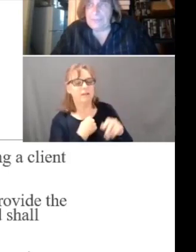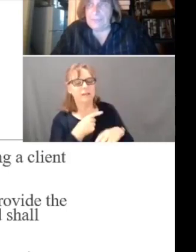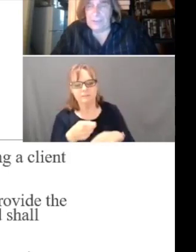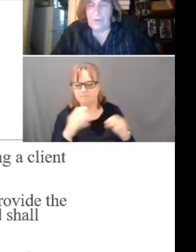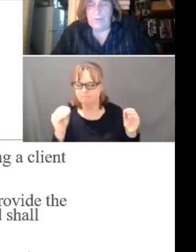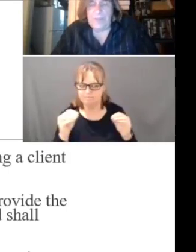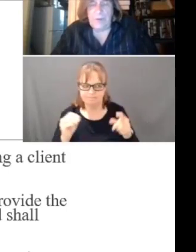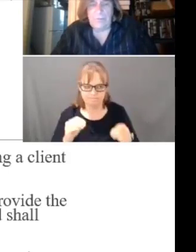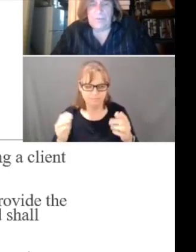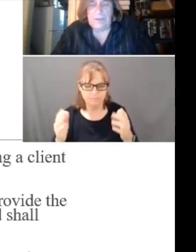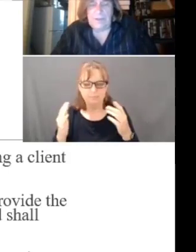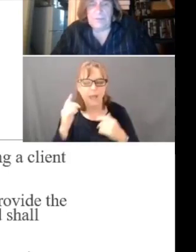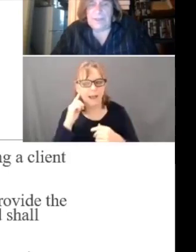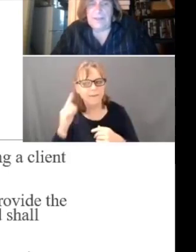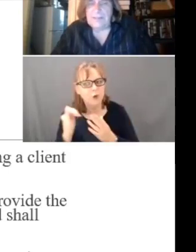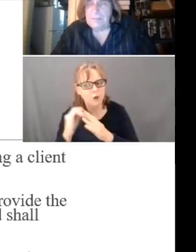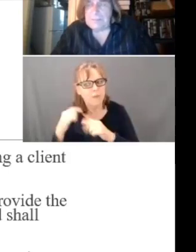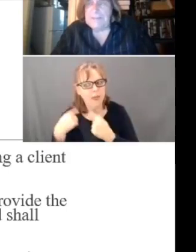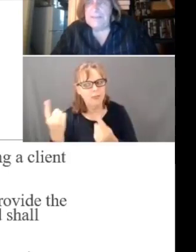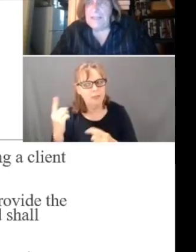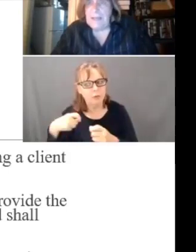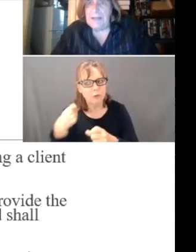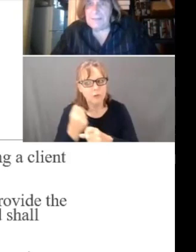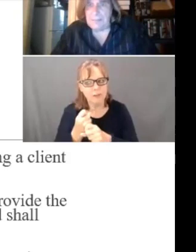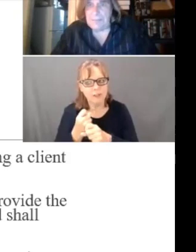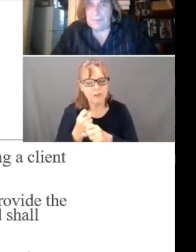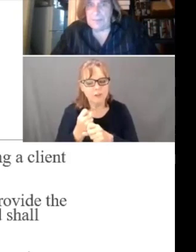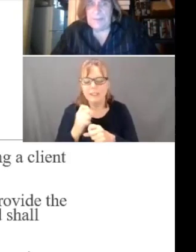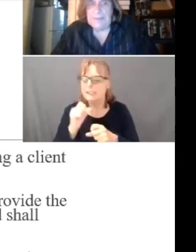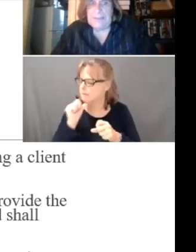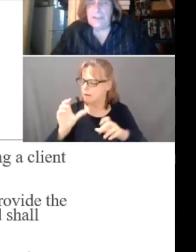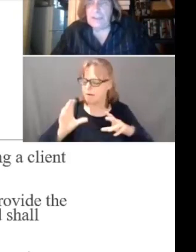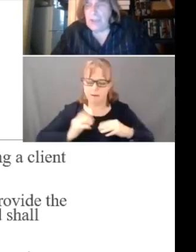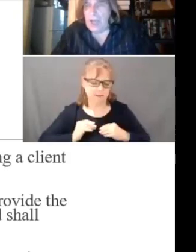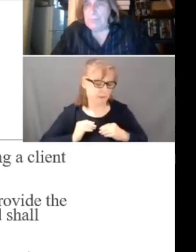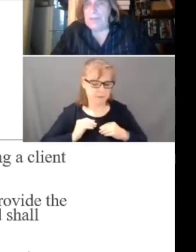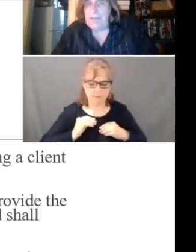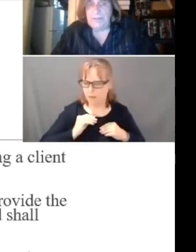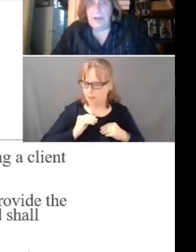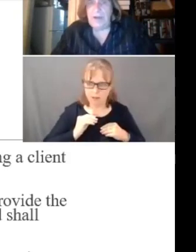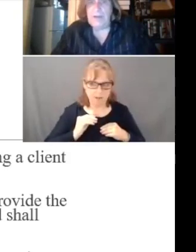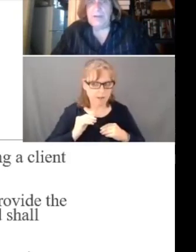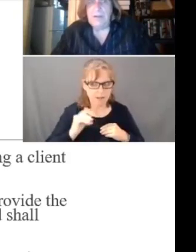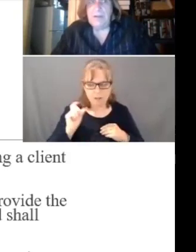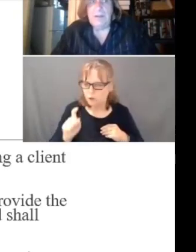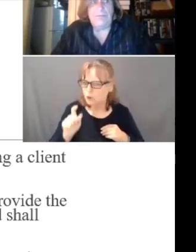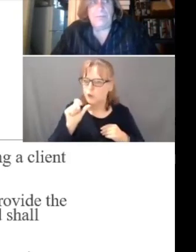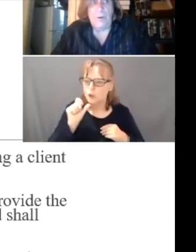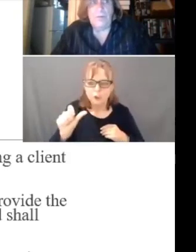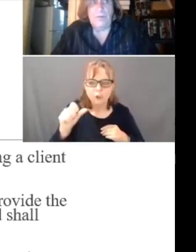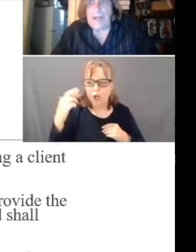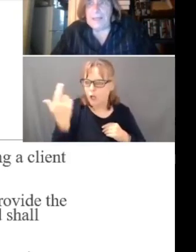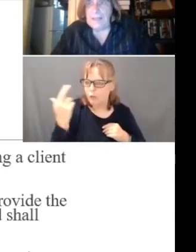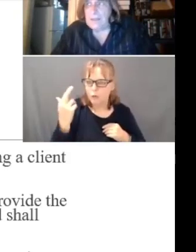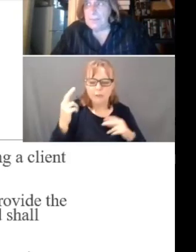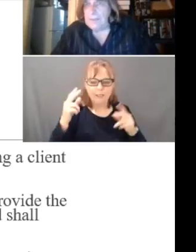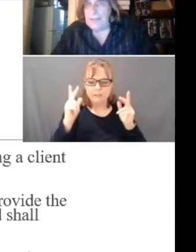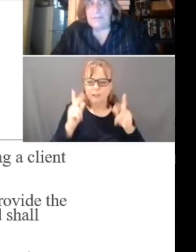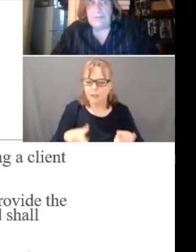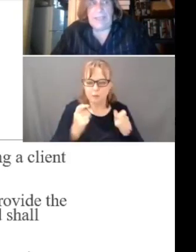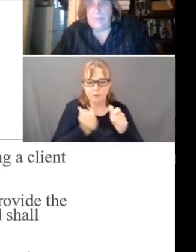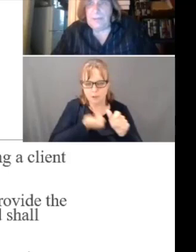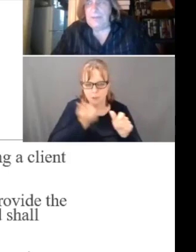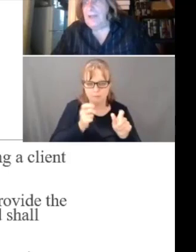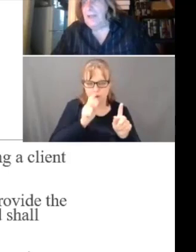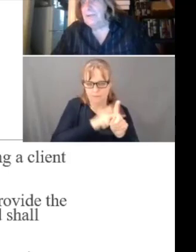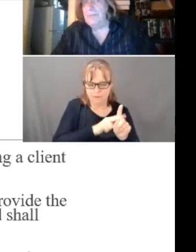I've certainly heard that over the years. It is completely unacceptable. It should not be a deterrent for filing a complaint.